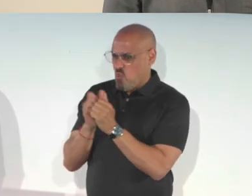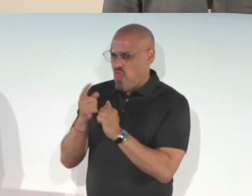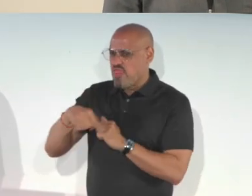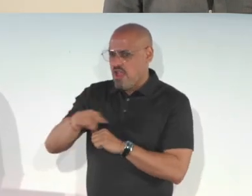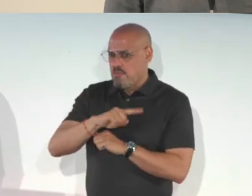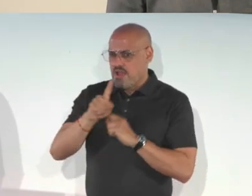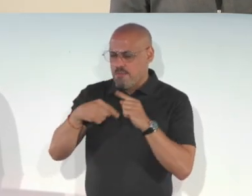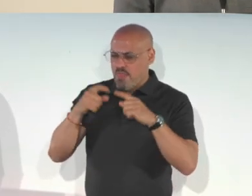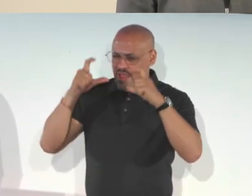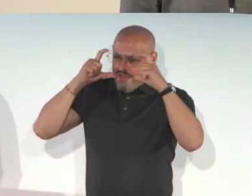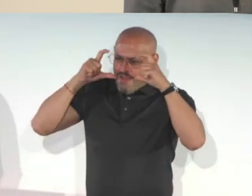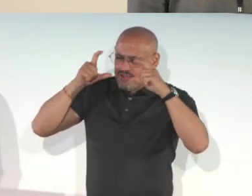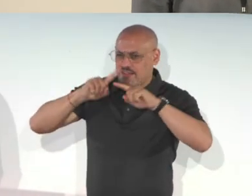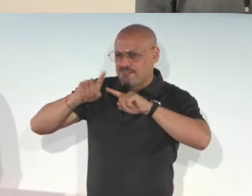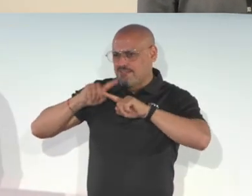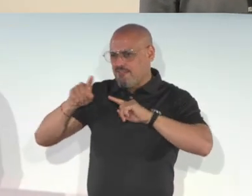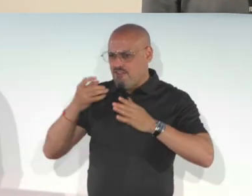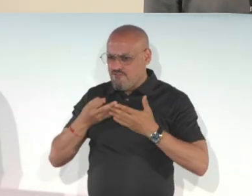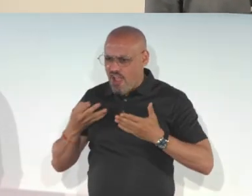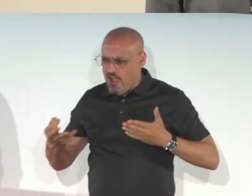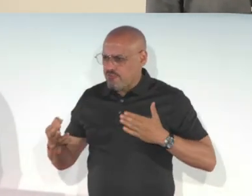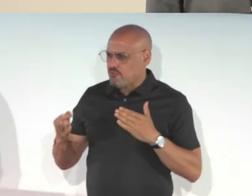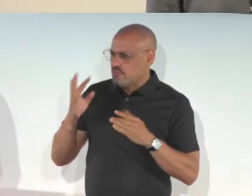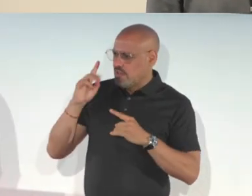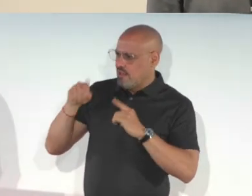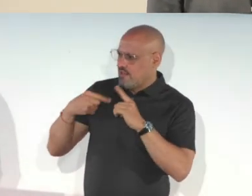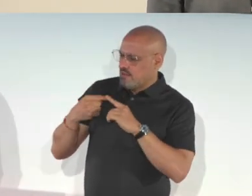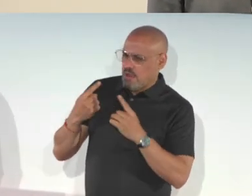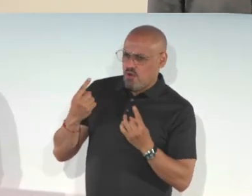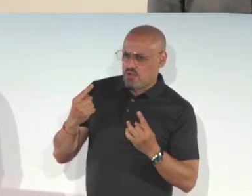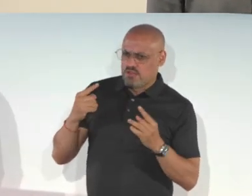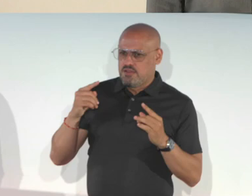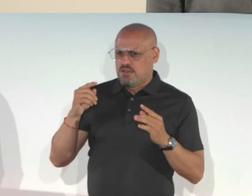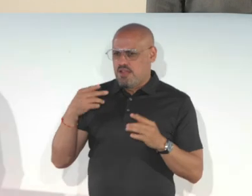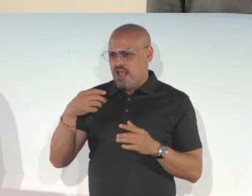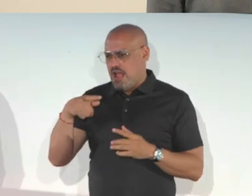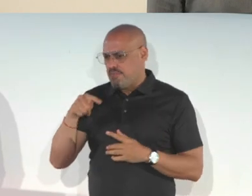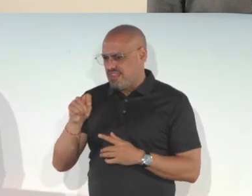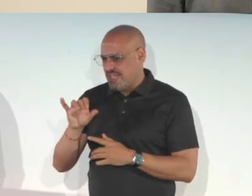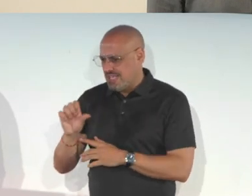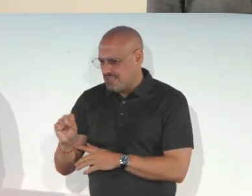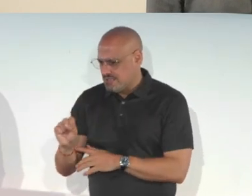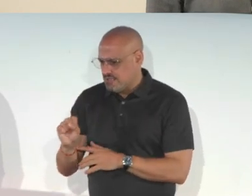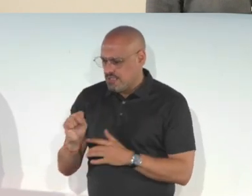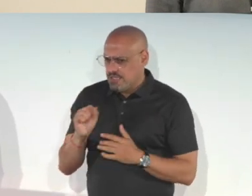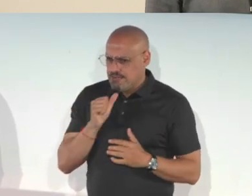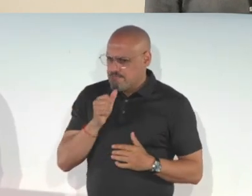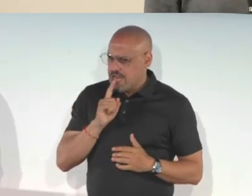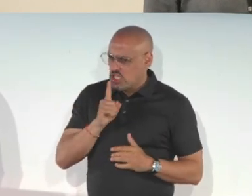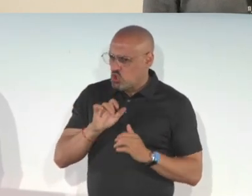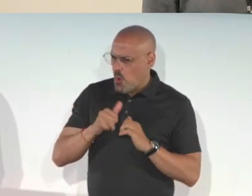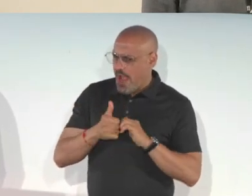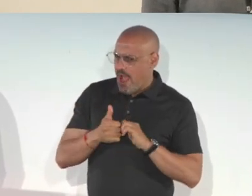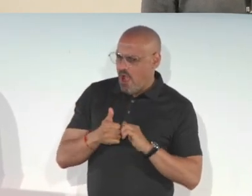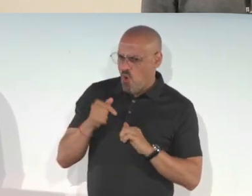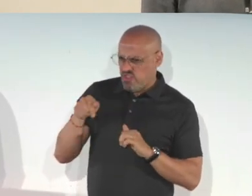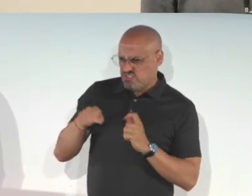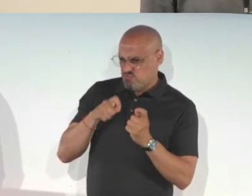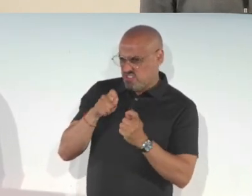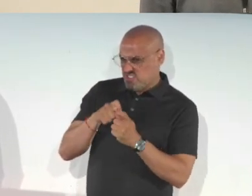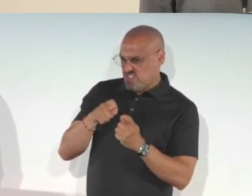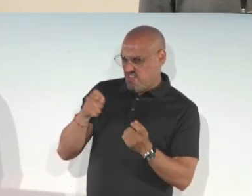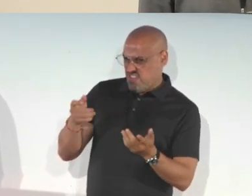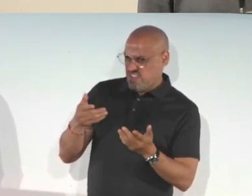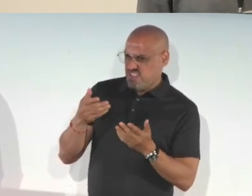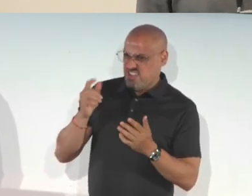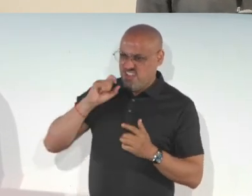the exact experience, but was having a conversation with people last night about headsets and different form factors and thinking about